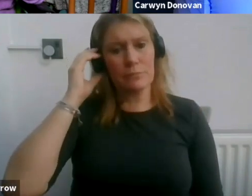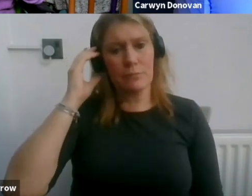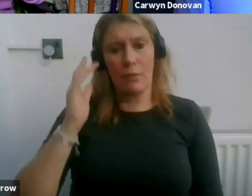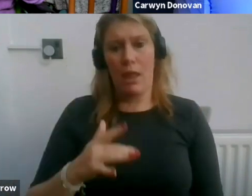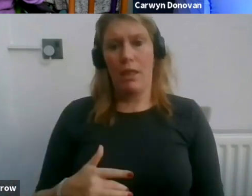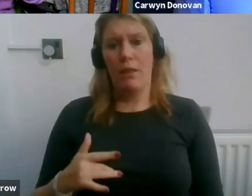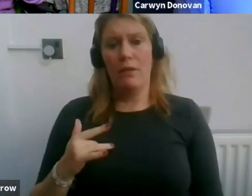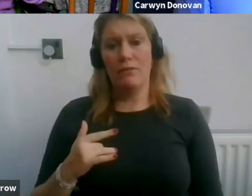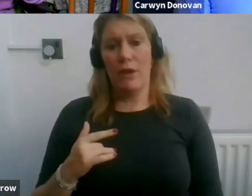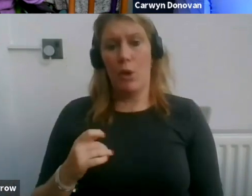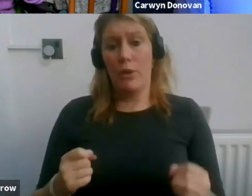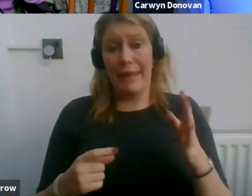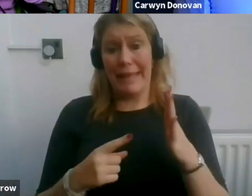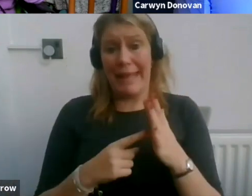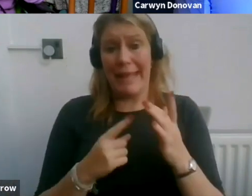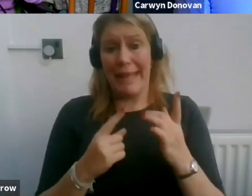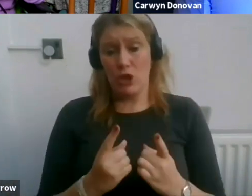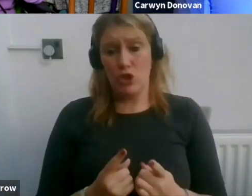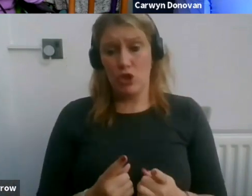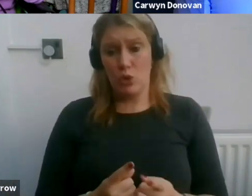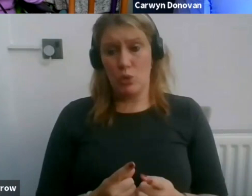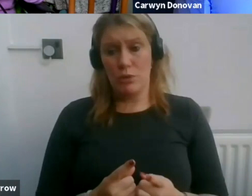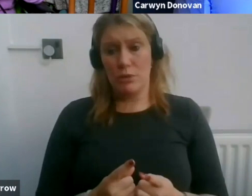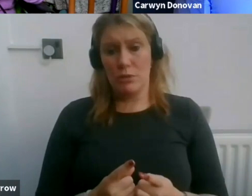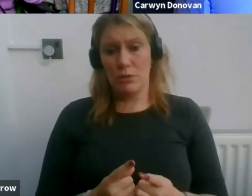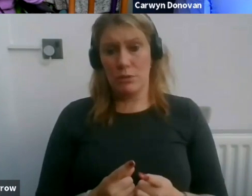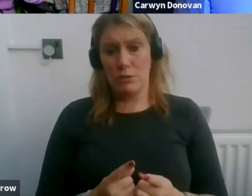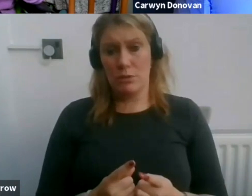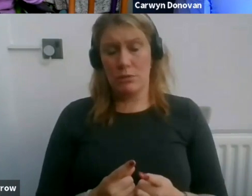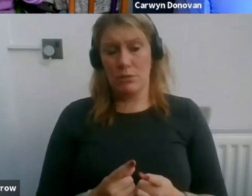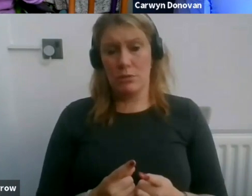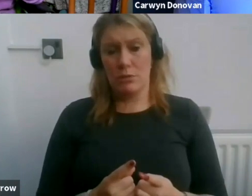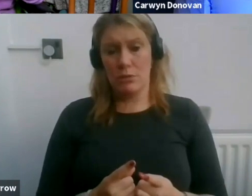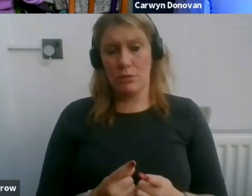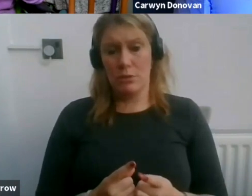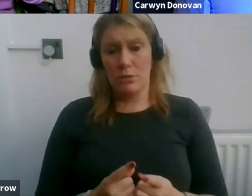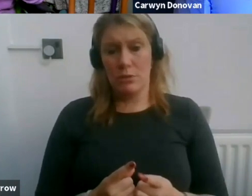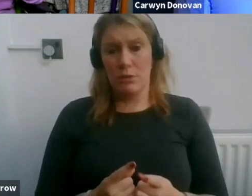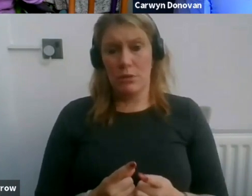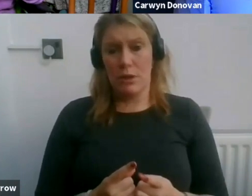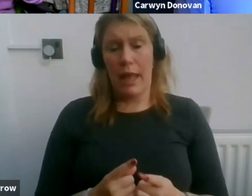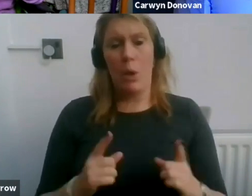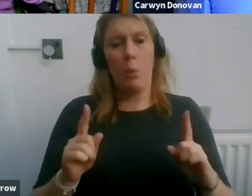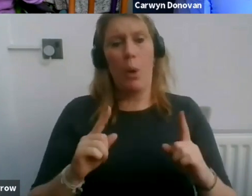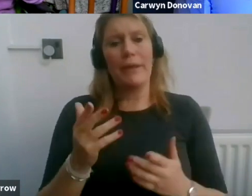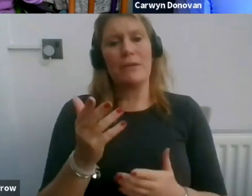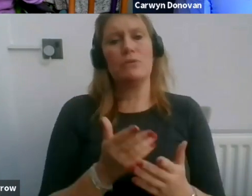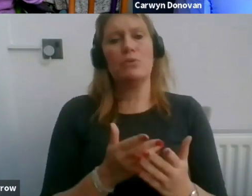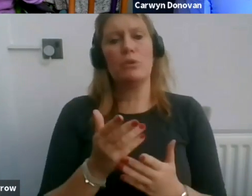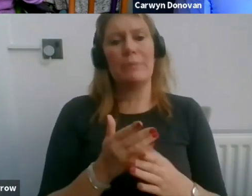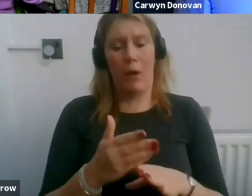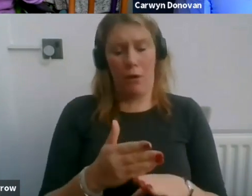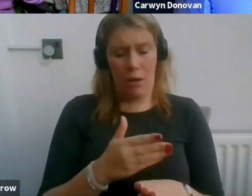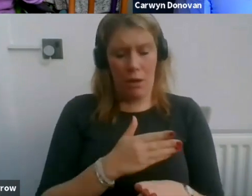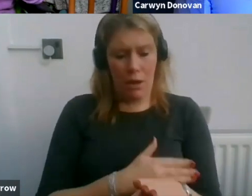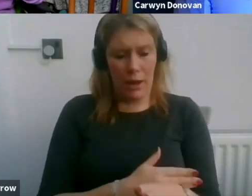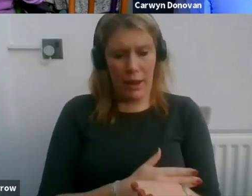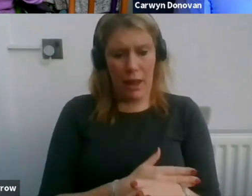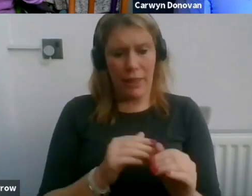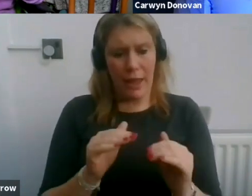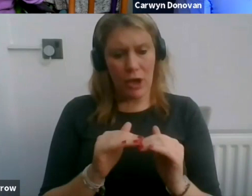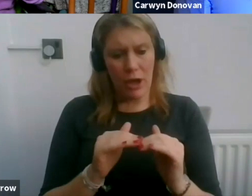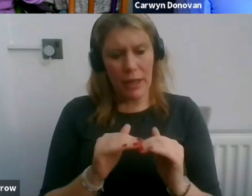would think are, well, what we spoke about earlier, the introduction of another level of